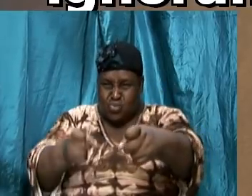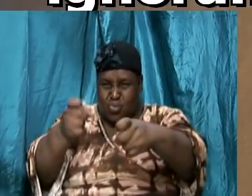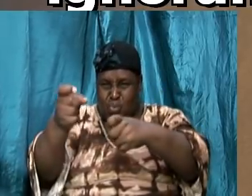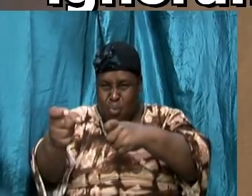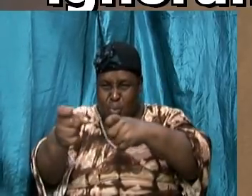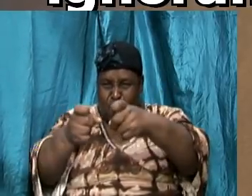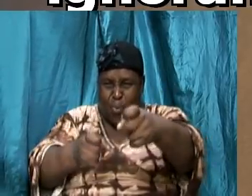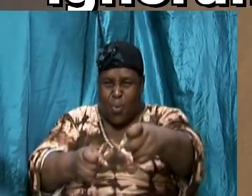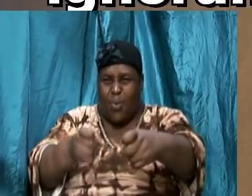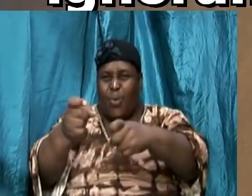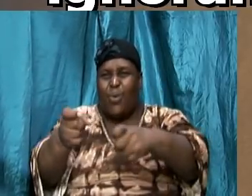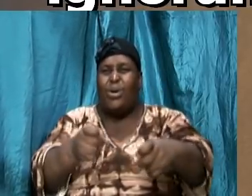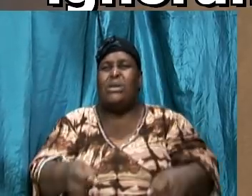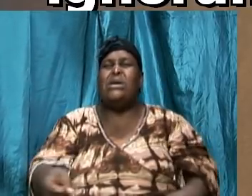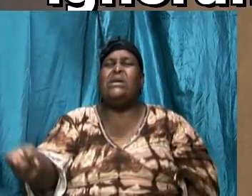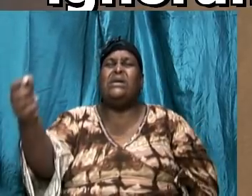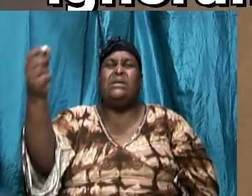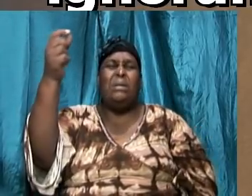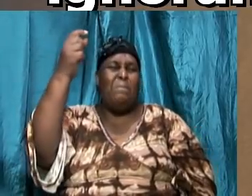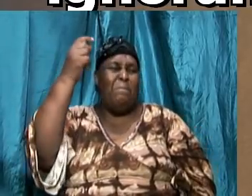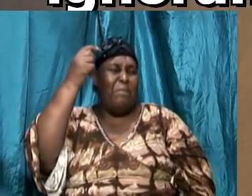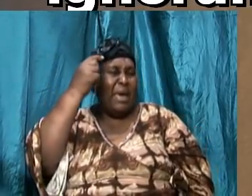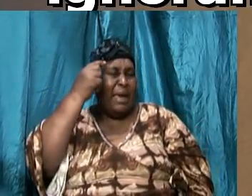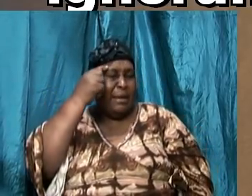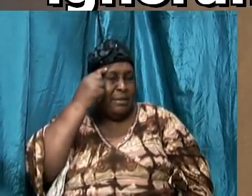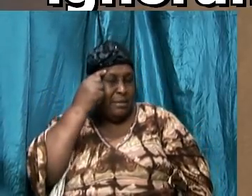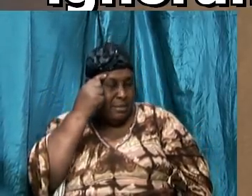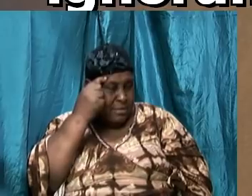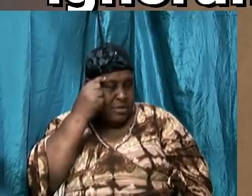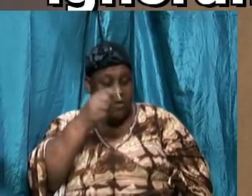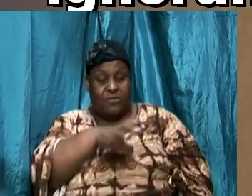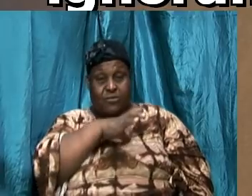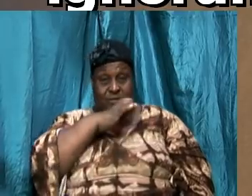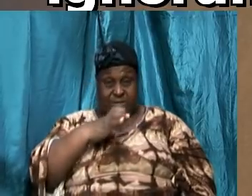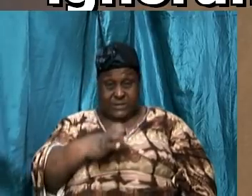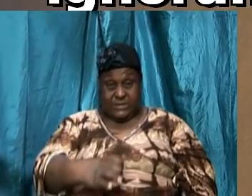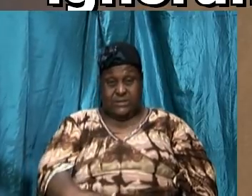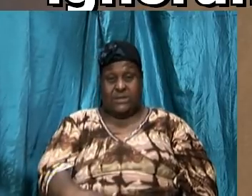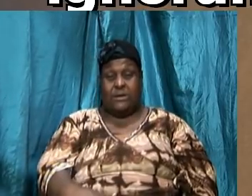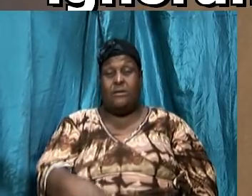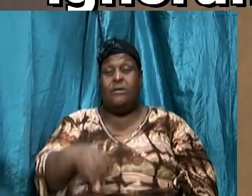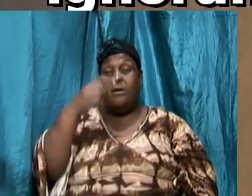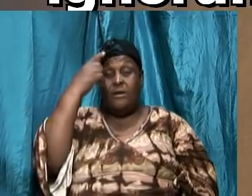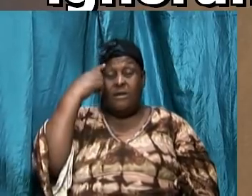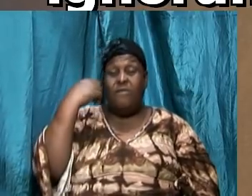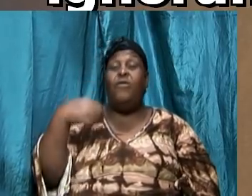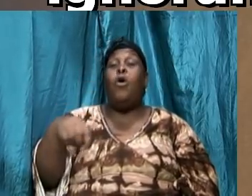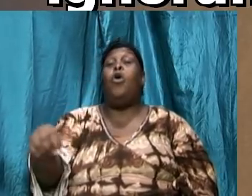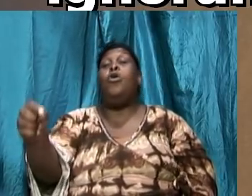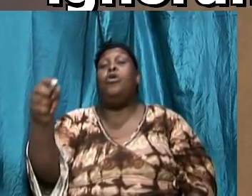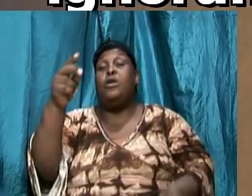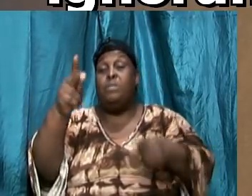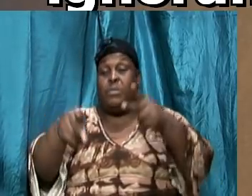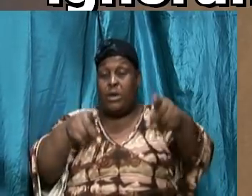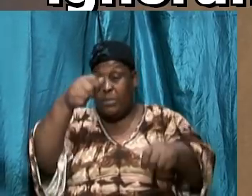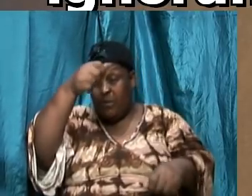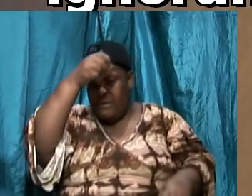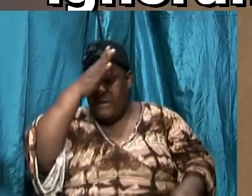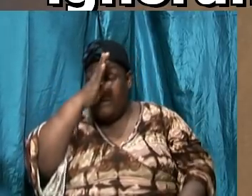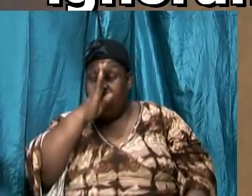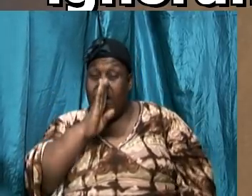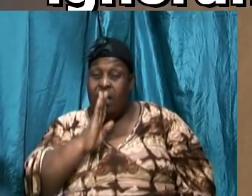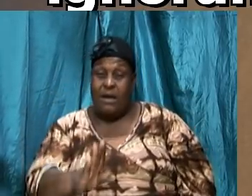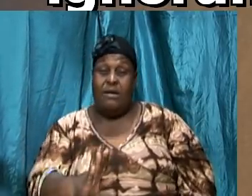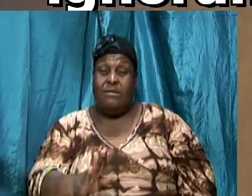and to penetrate our minds so as Paul wrote further to the